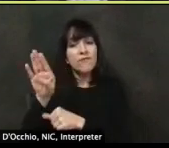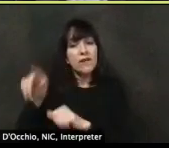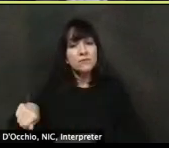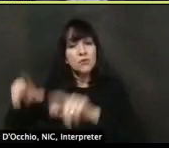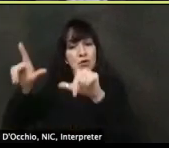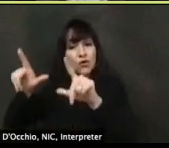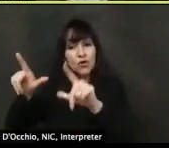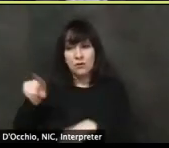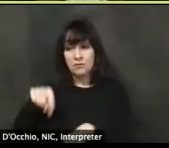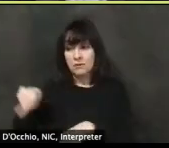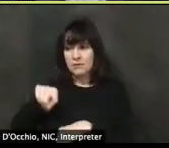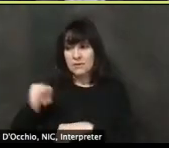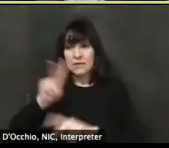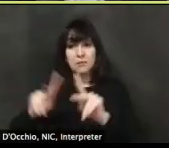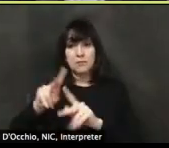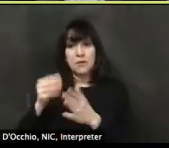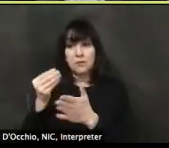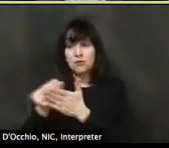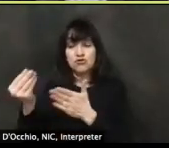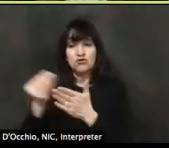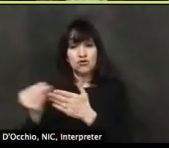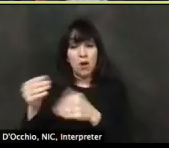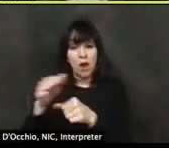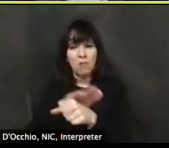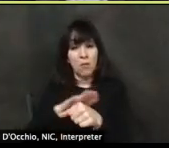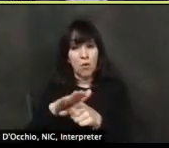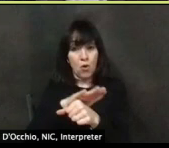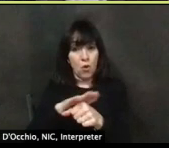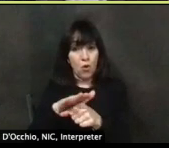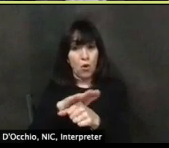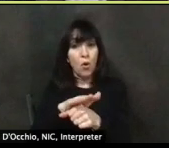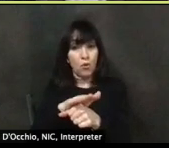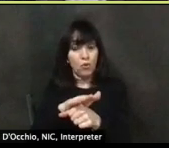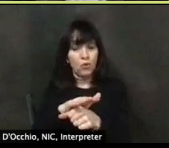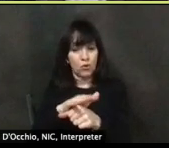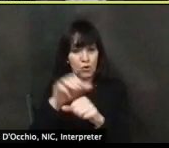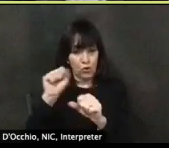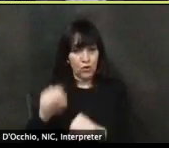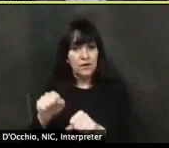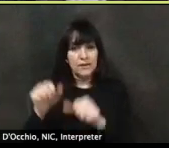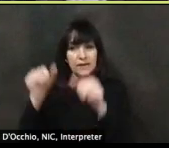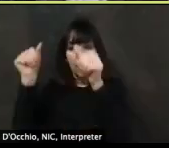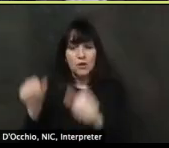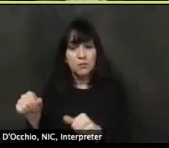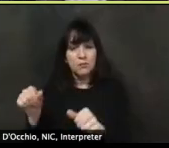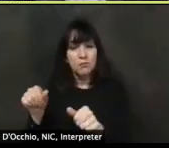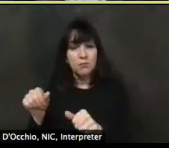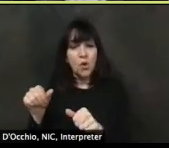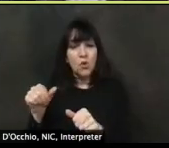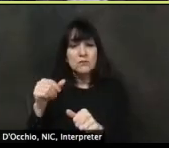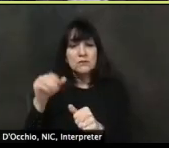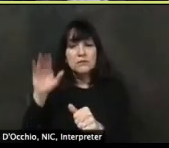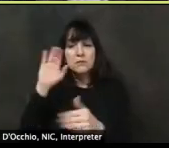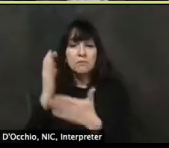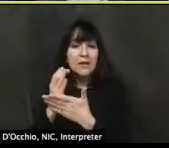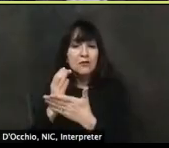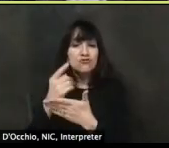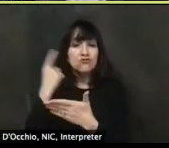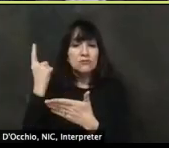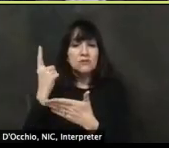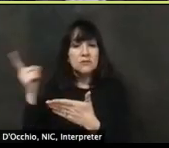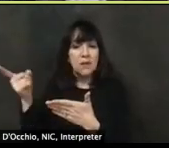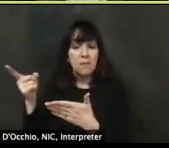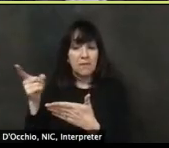shop at a small local retailer in Delaware, uh, can post a picture of the item they purchased where they had it delivered to their house now can do